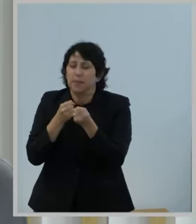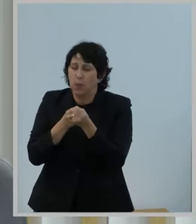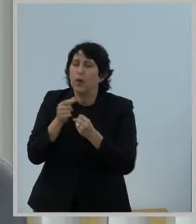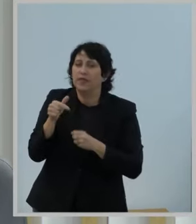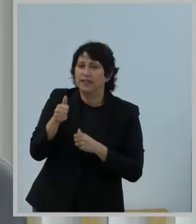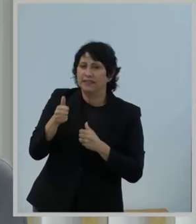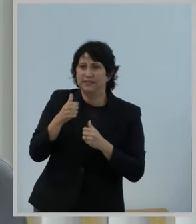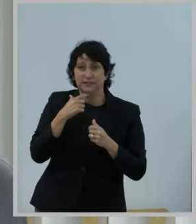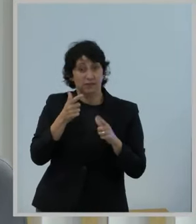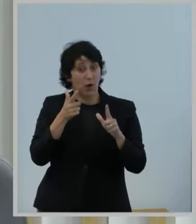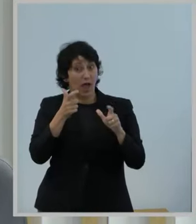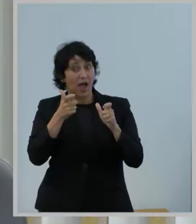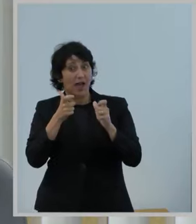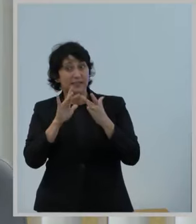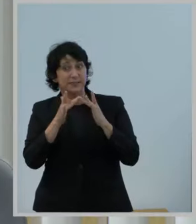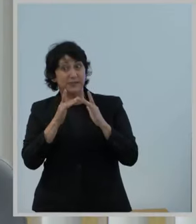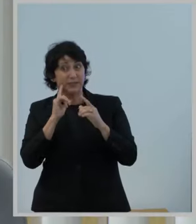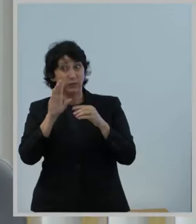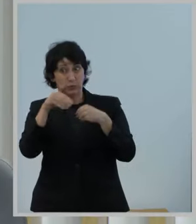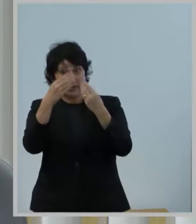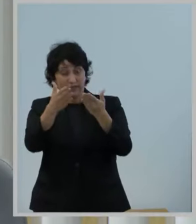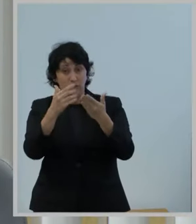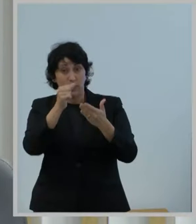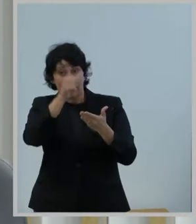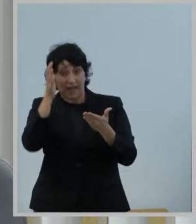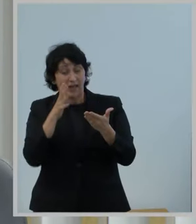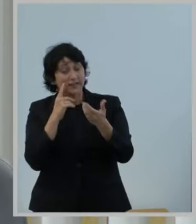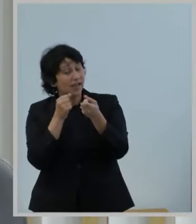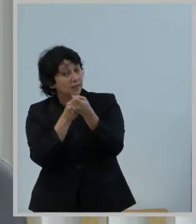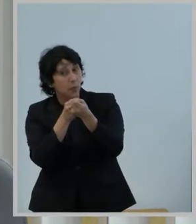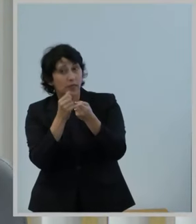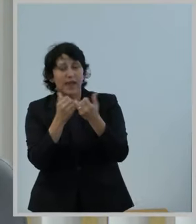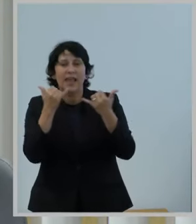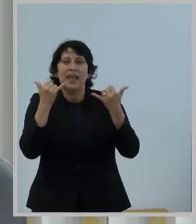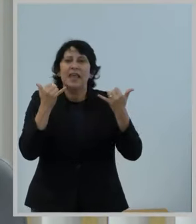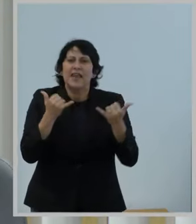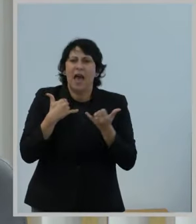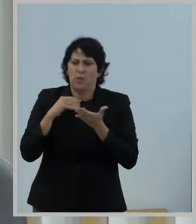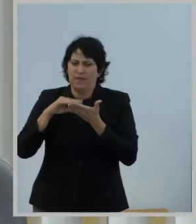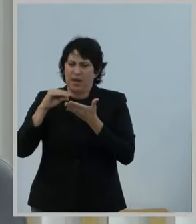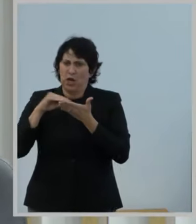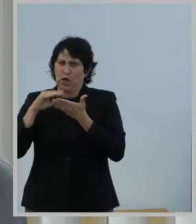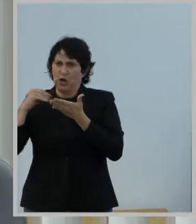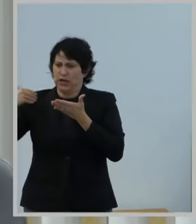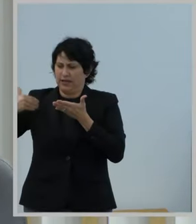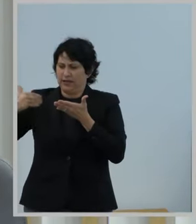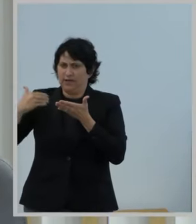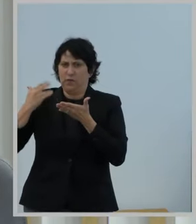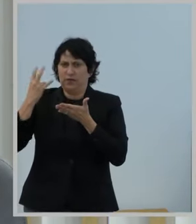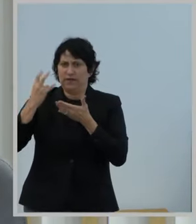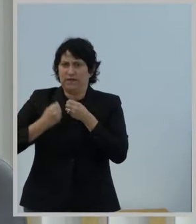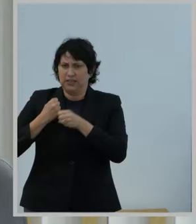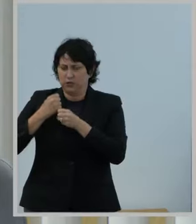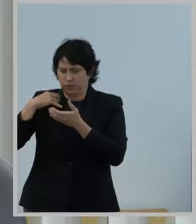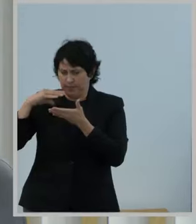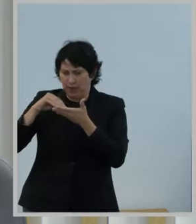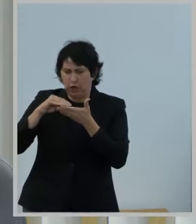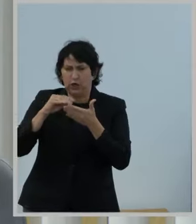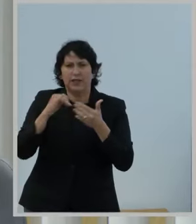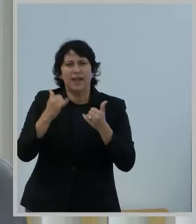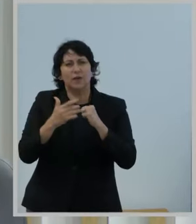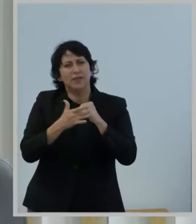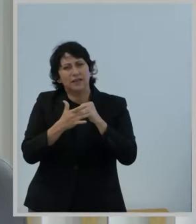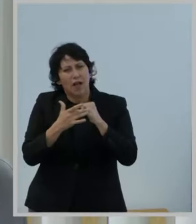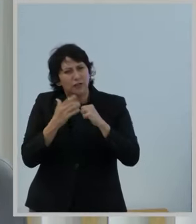high-speed connectivity to Alaska. Now, armed with our lessons learned from the past seven years, advancements in